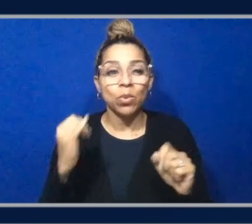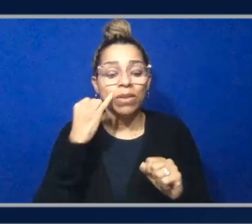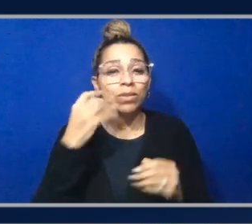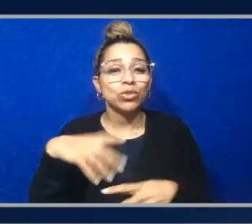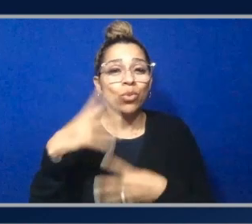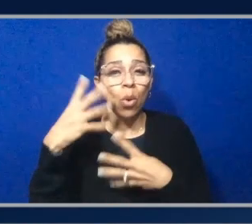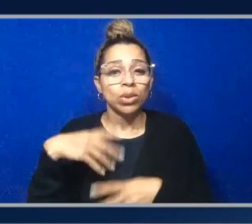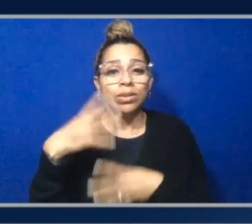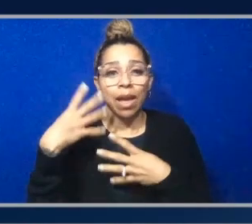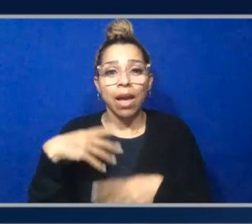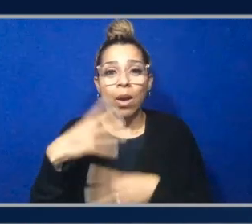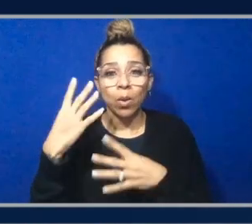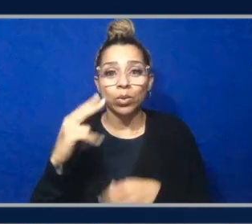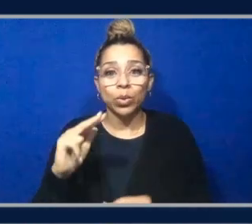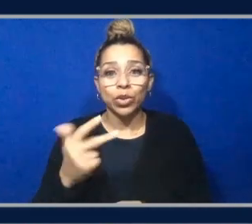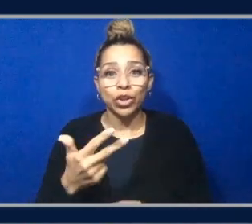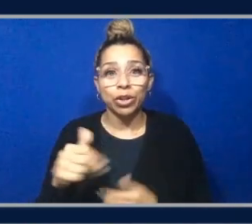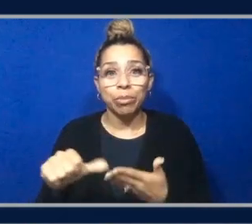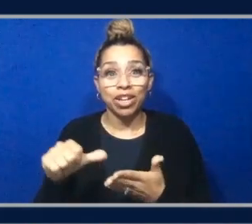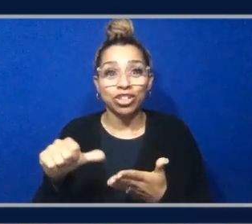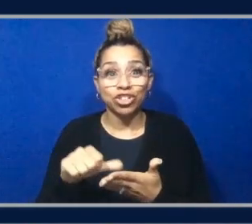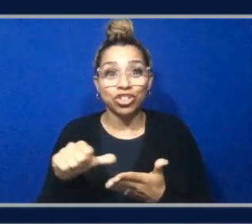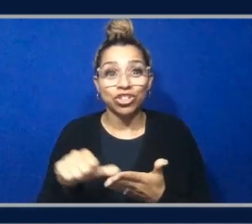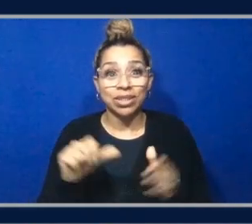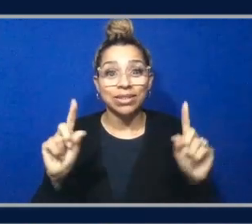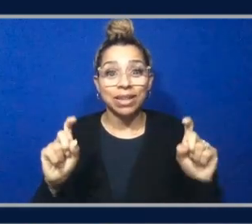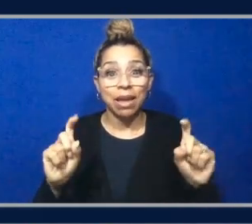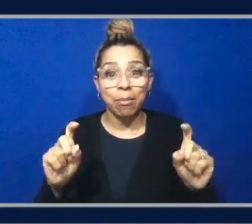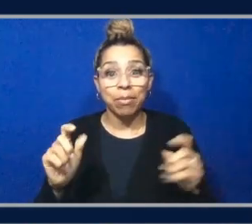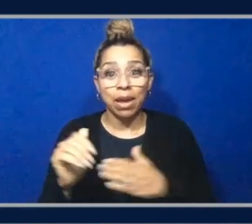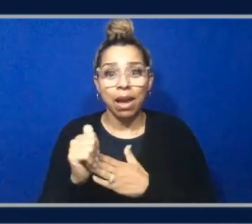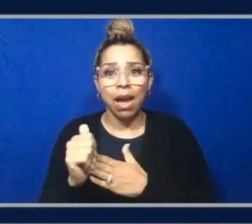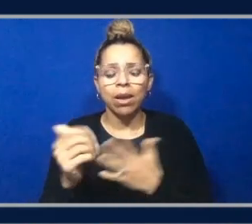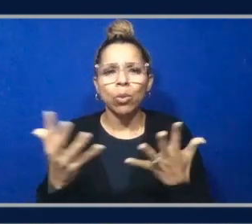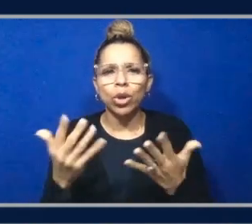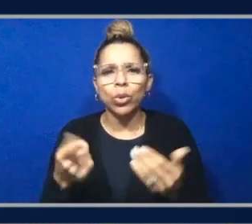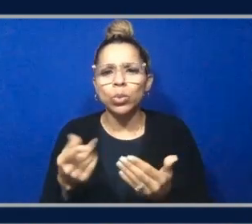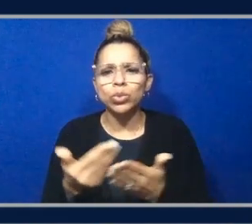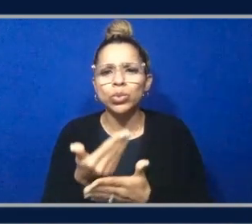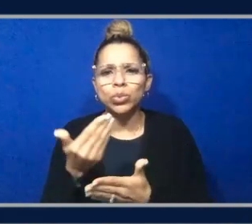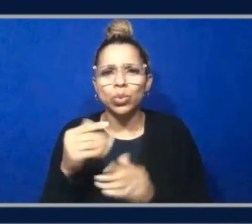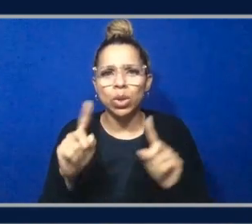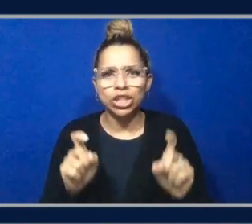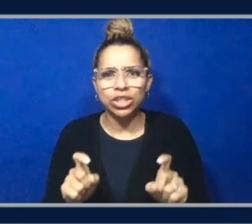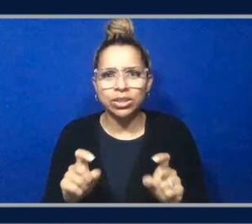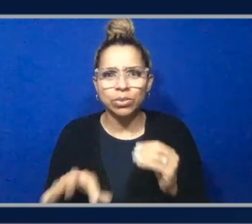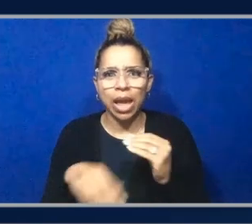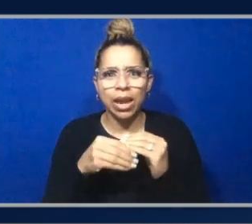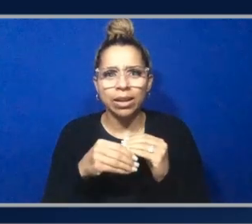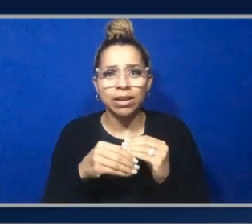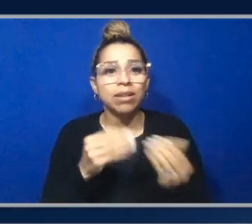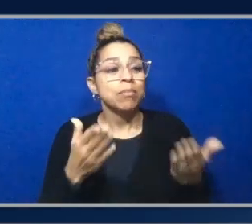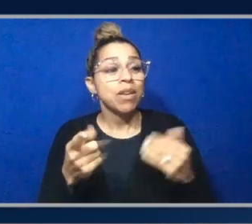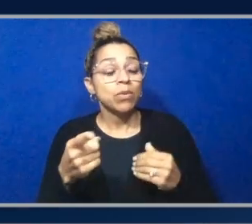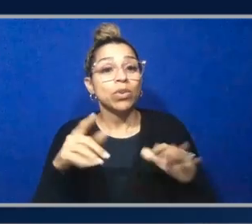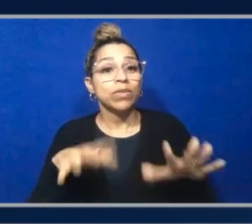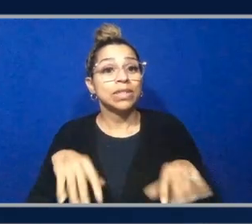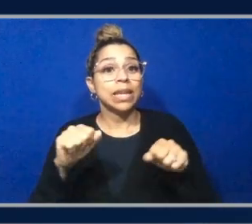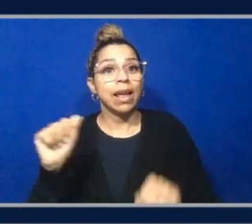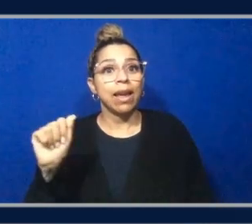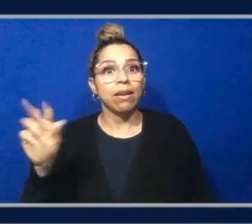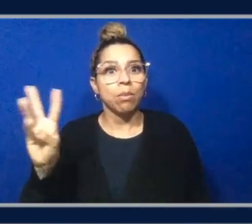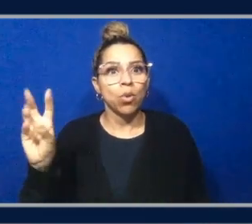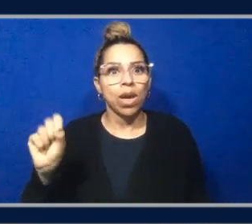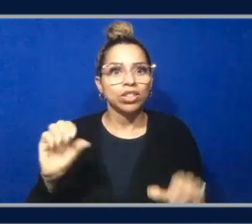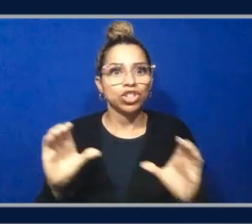third page of the exam guide, what are those new questions, Aaron? So everyone who may have taken an AWS certification before this year